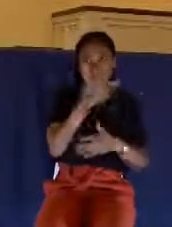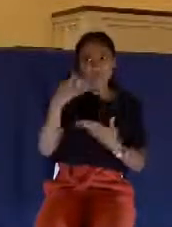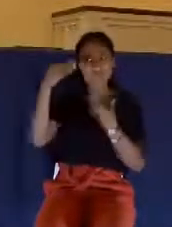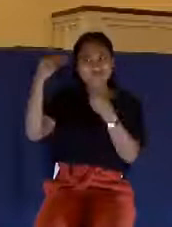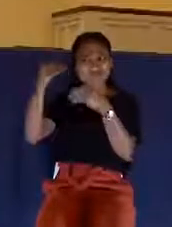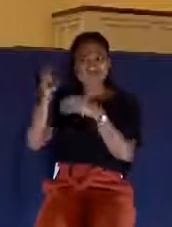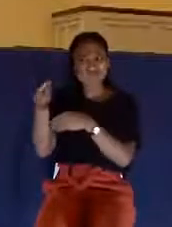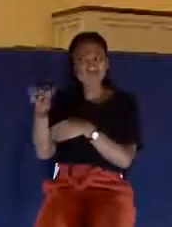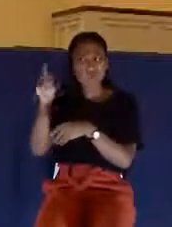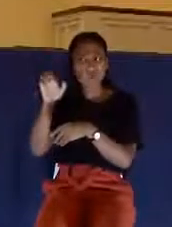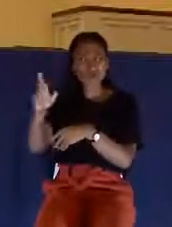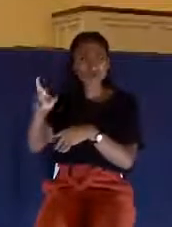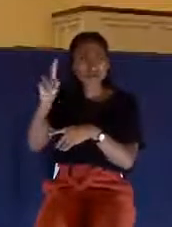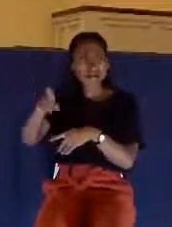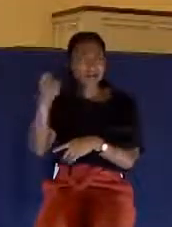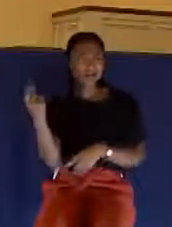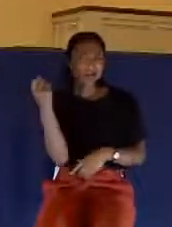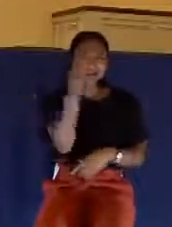man a large settlement.